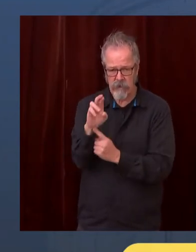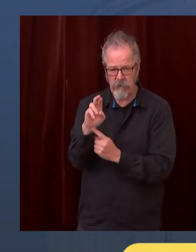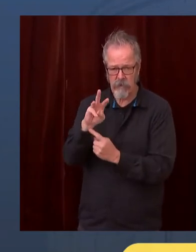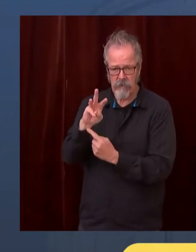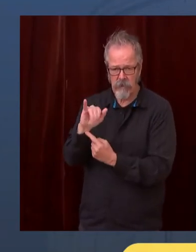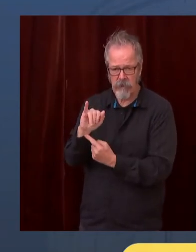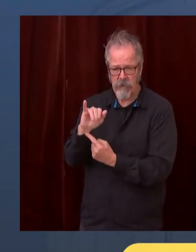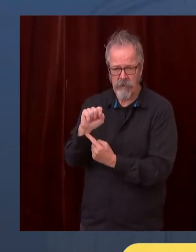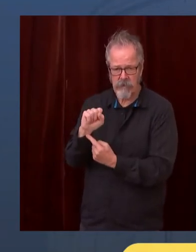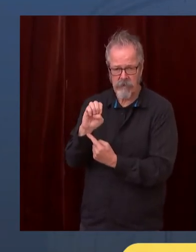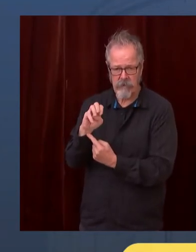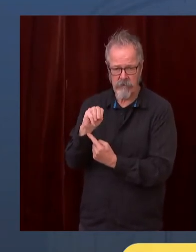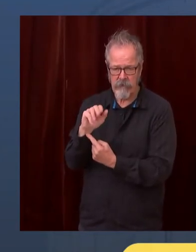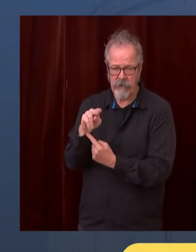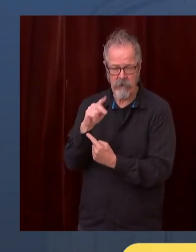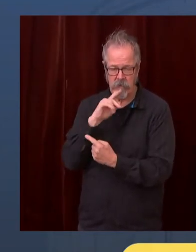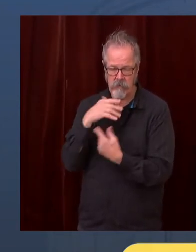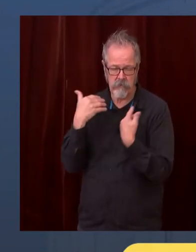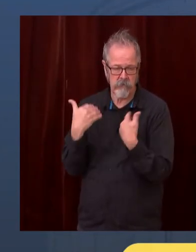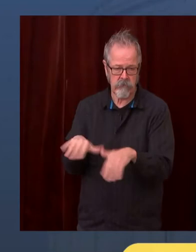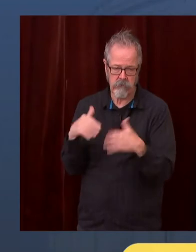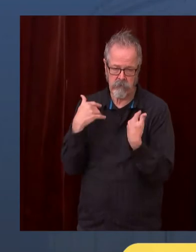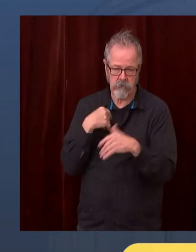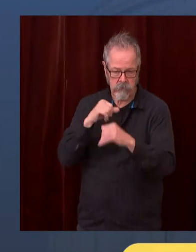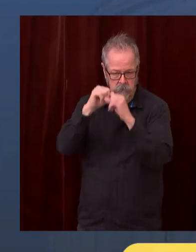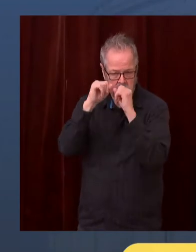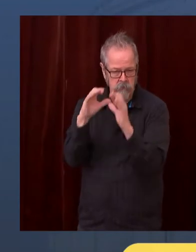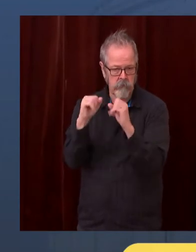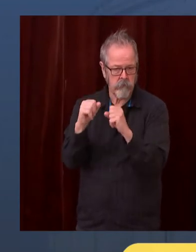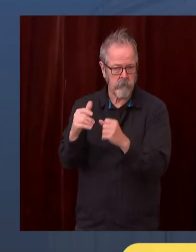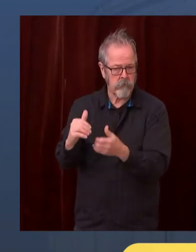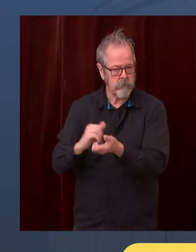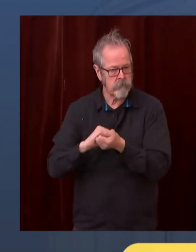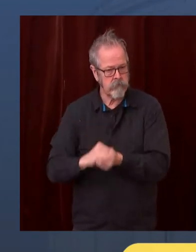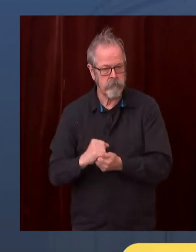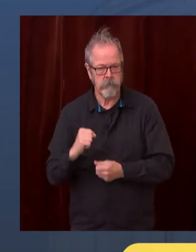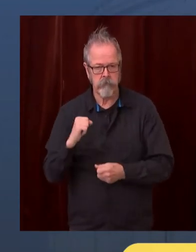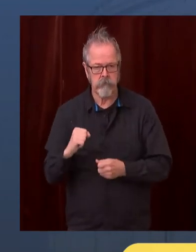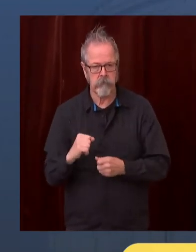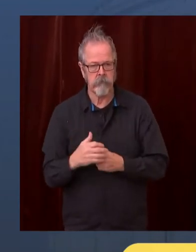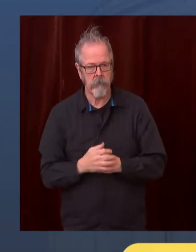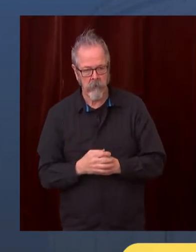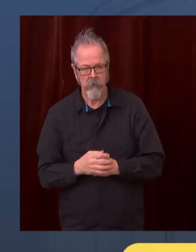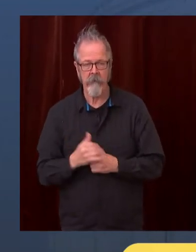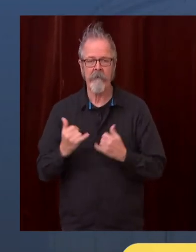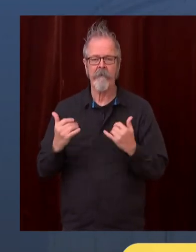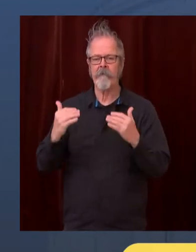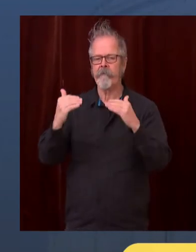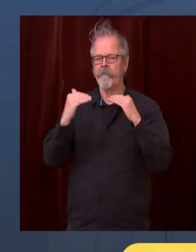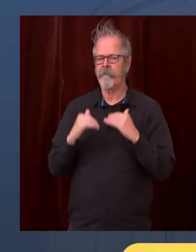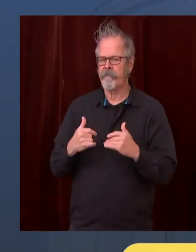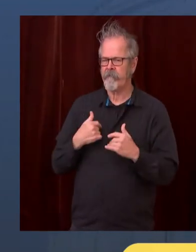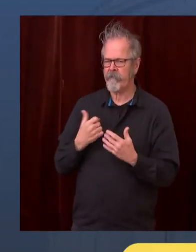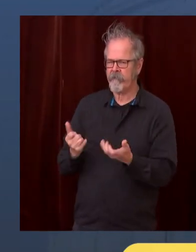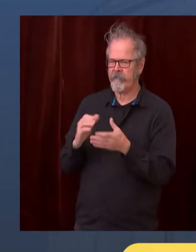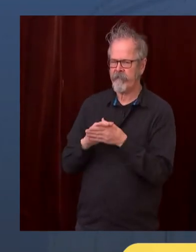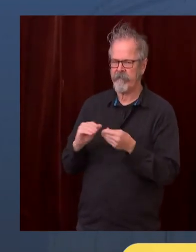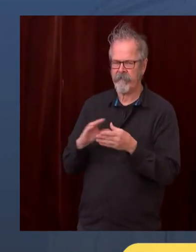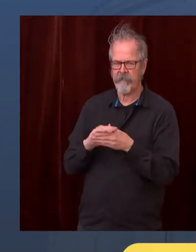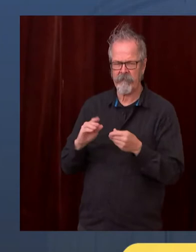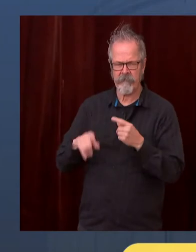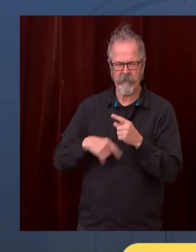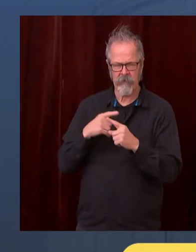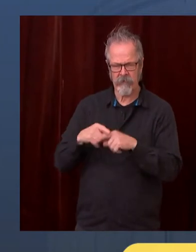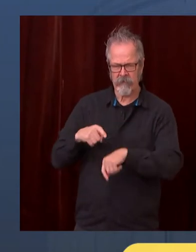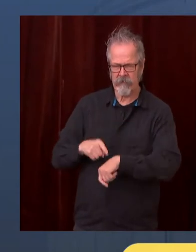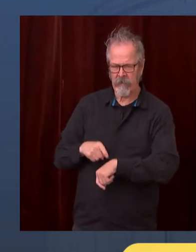I've been asked the last couple days about, you know, why now? You know, why not wait until things are more clear about our